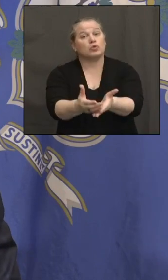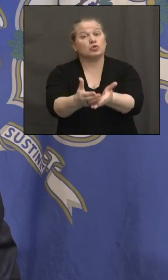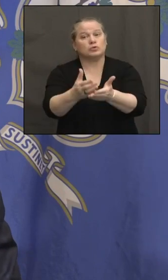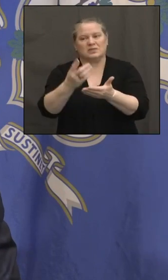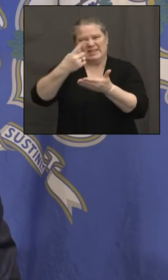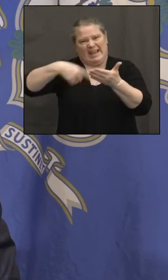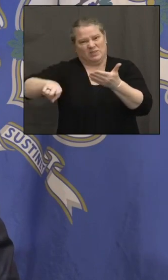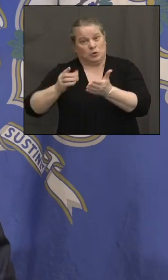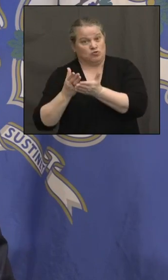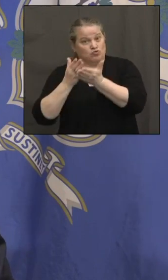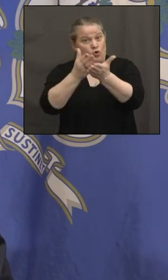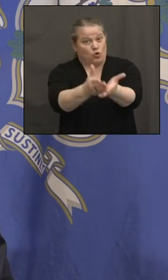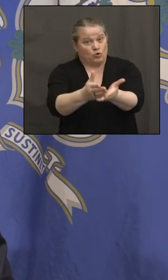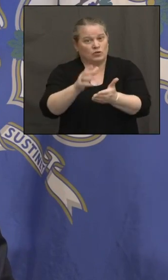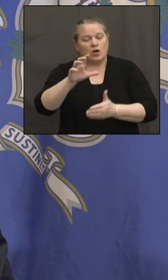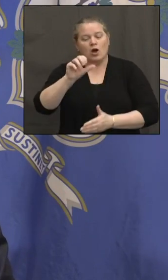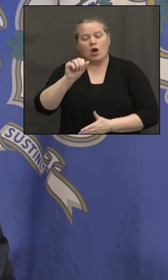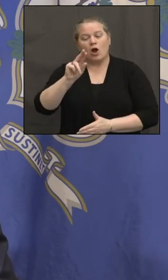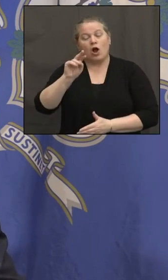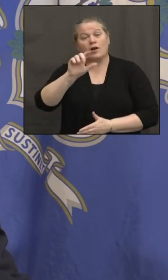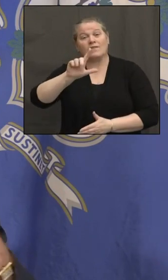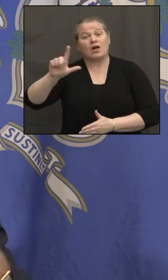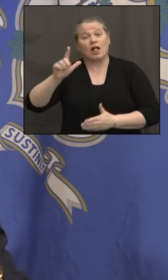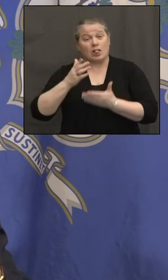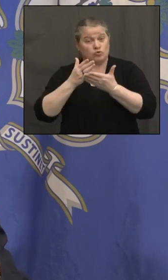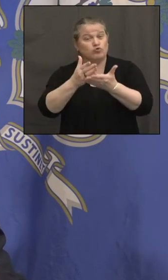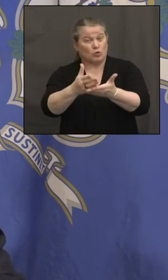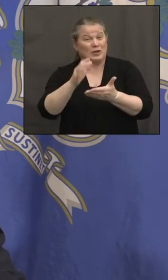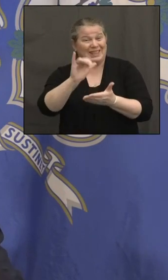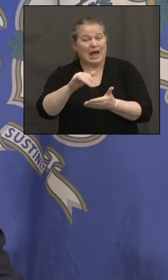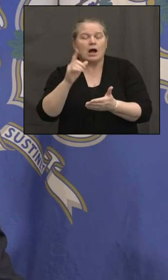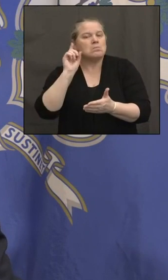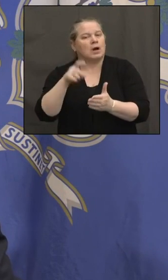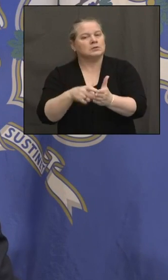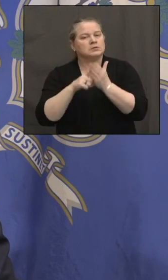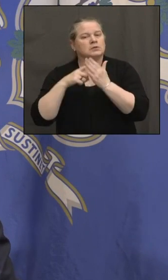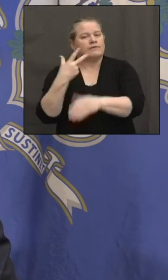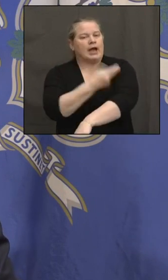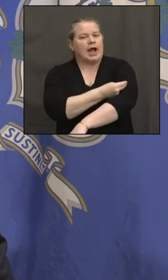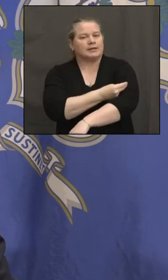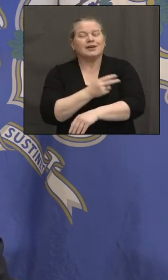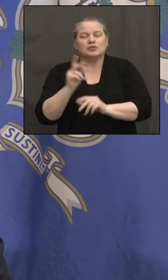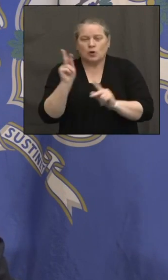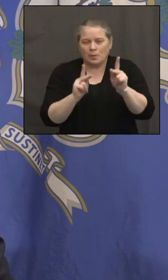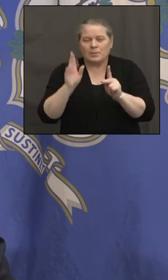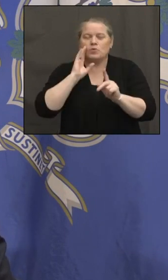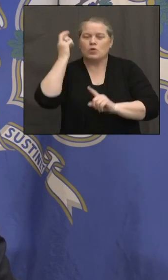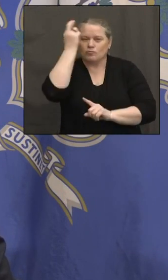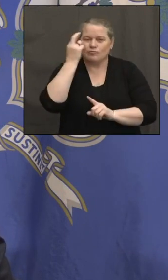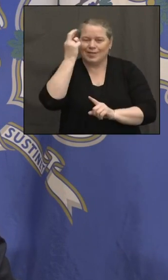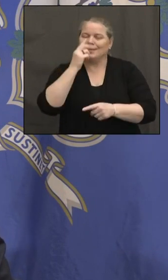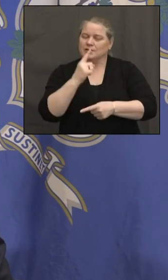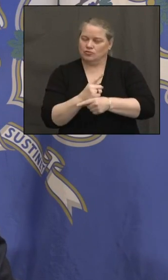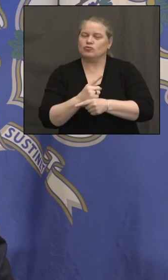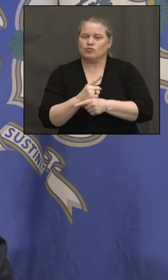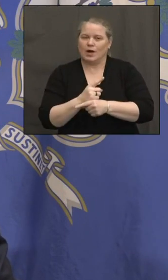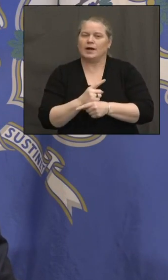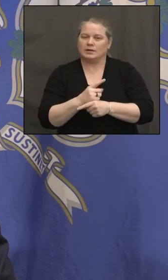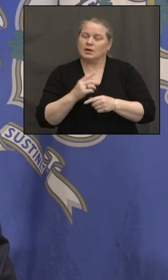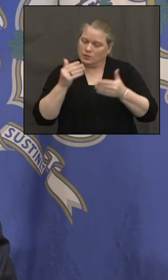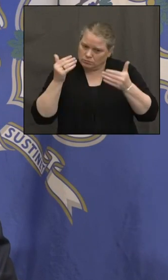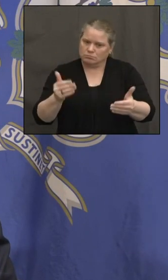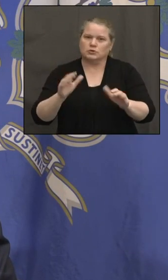That's for only people who have been vaccinated. So I think they're going to find different ways people realize it's the right thing to do, get on with it.